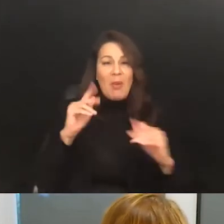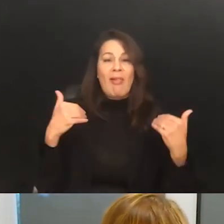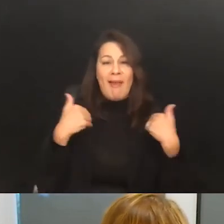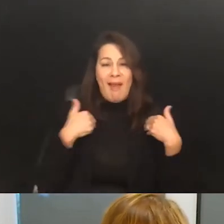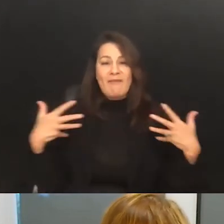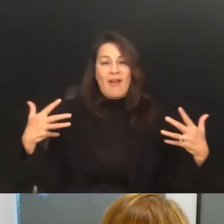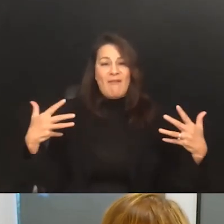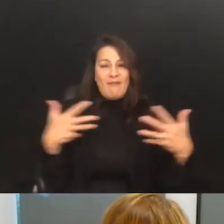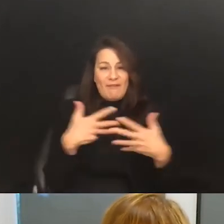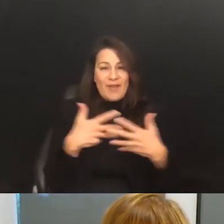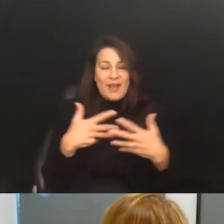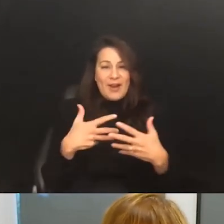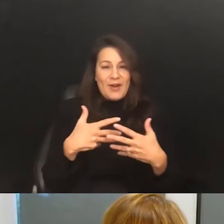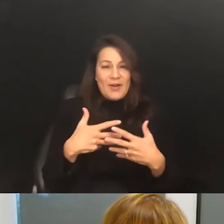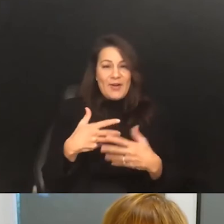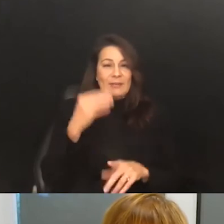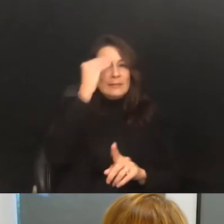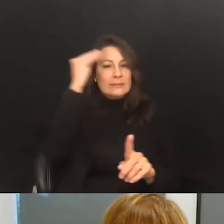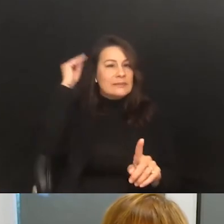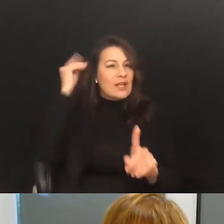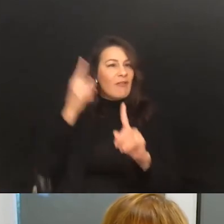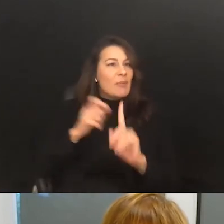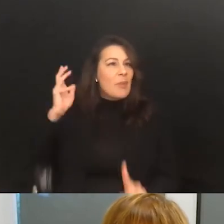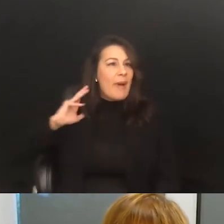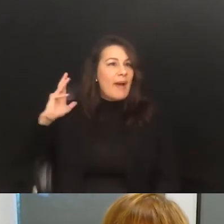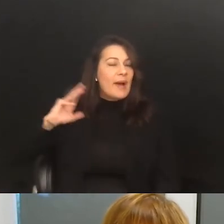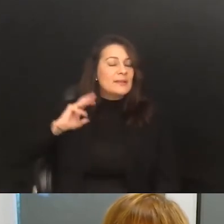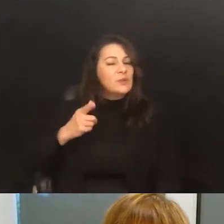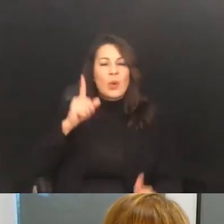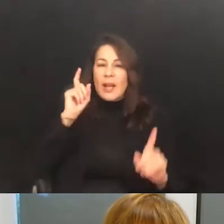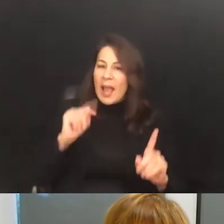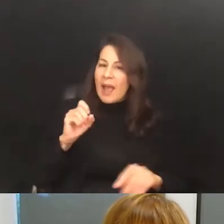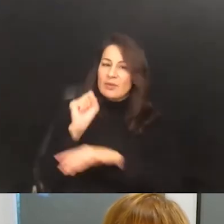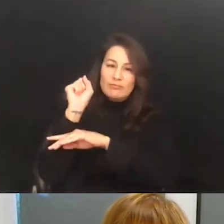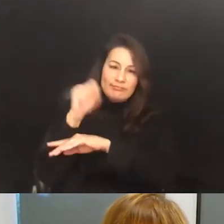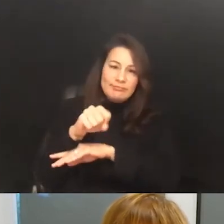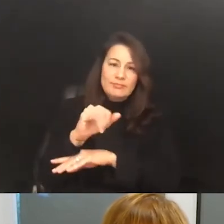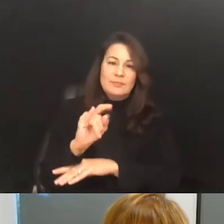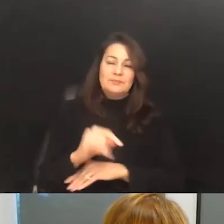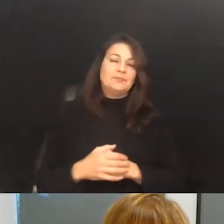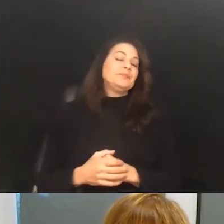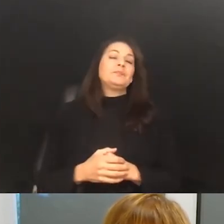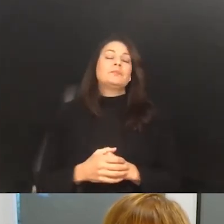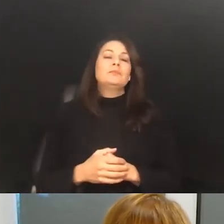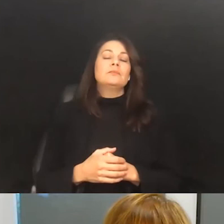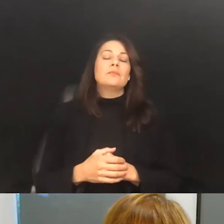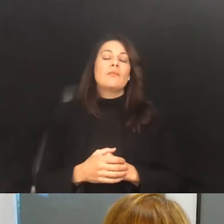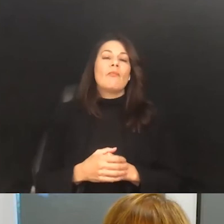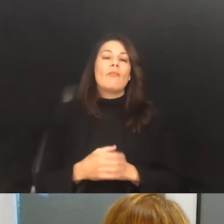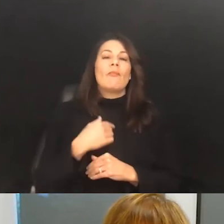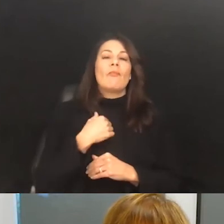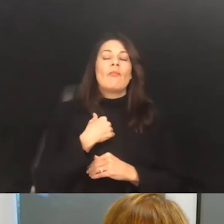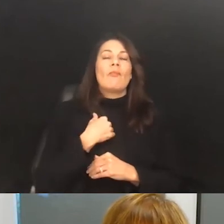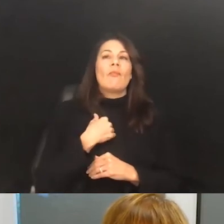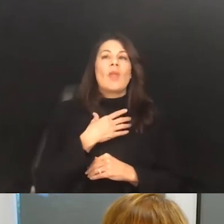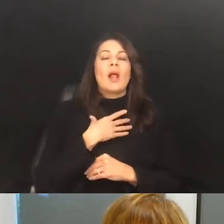past and that we sort of have to begin to get over. And I go back to this idea that Reid Hoffman has and the idea of